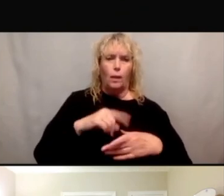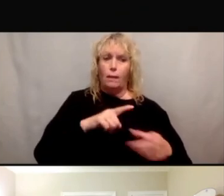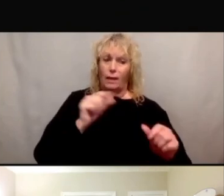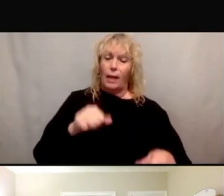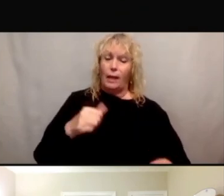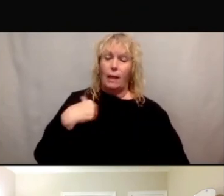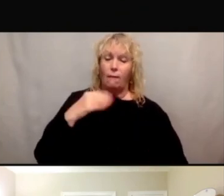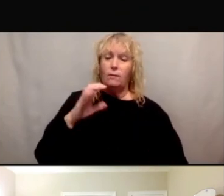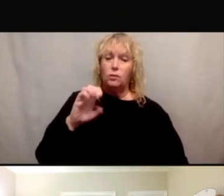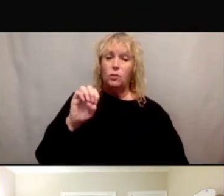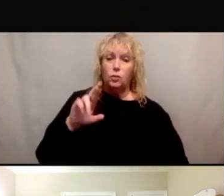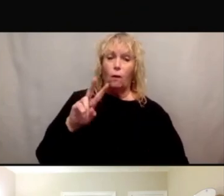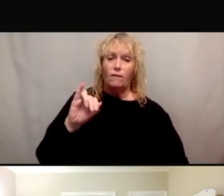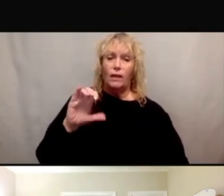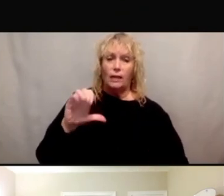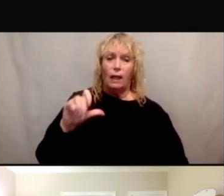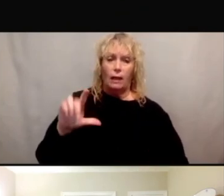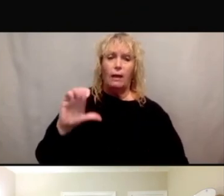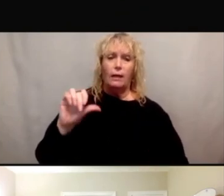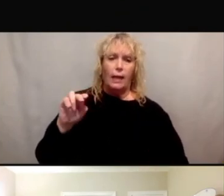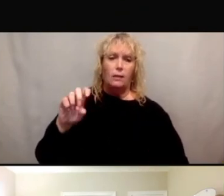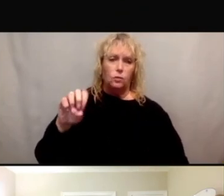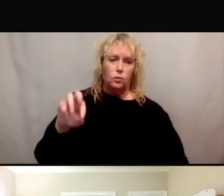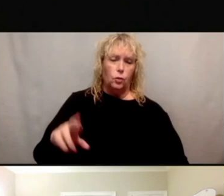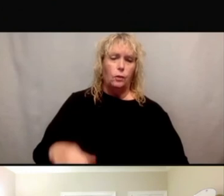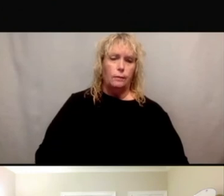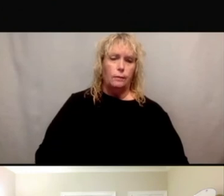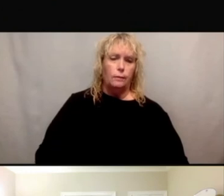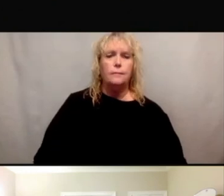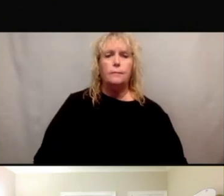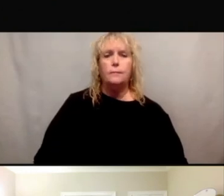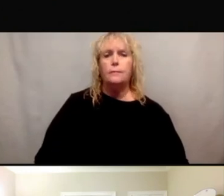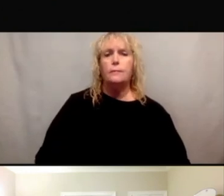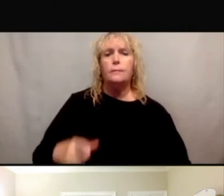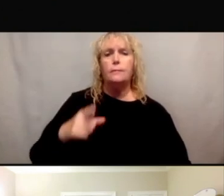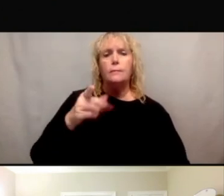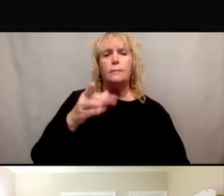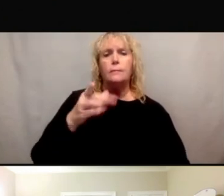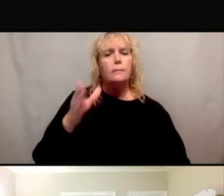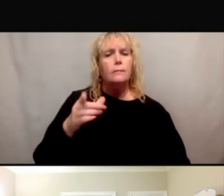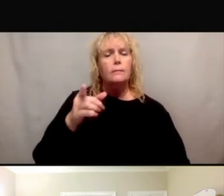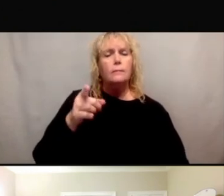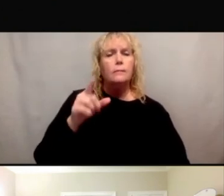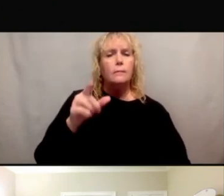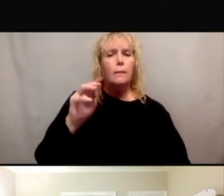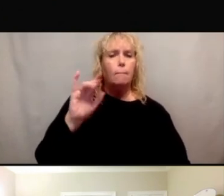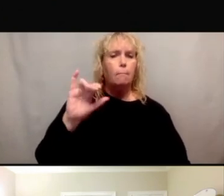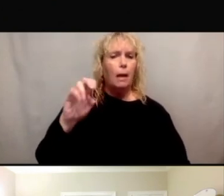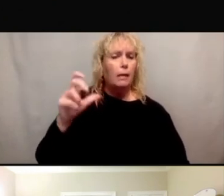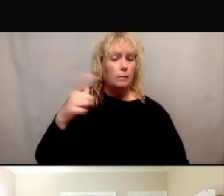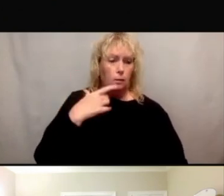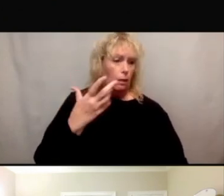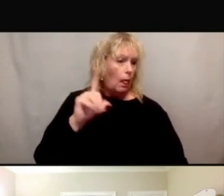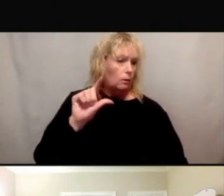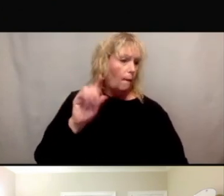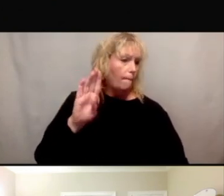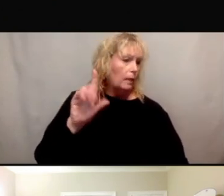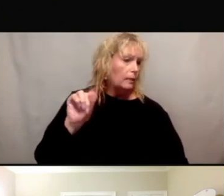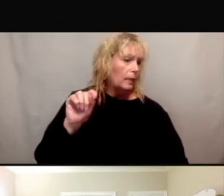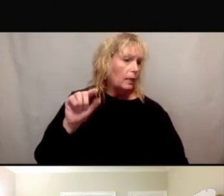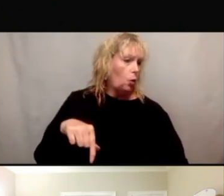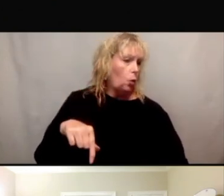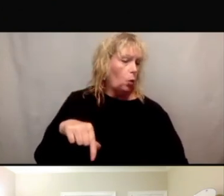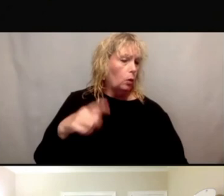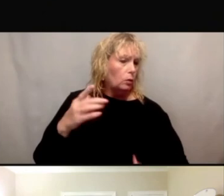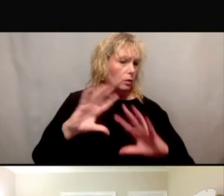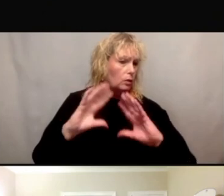you know, and be, well, what about the LGBTQ community, you know, so that's another